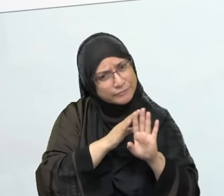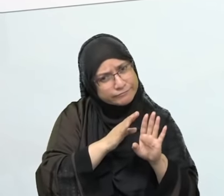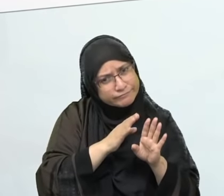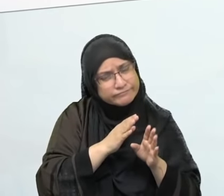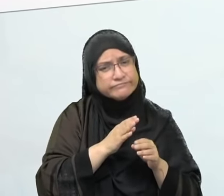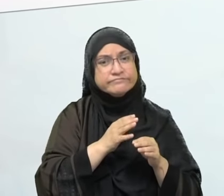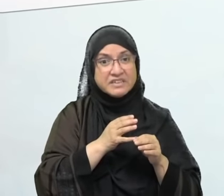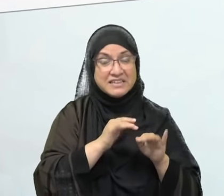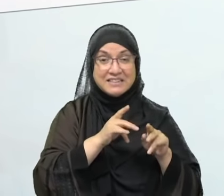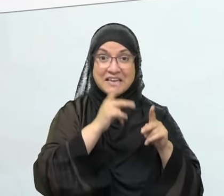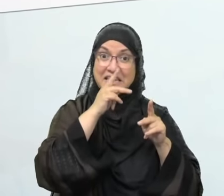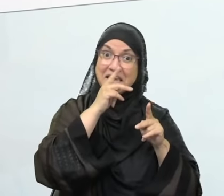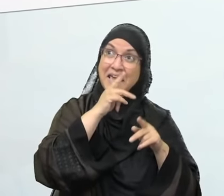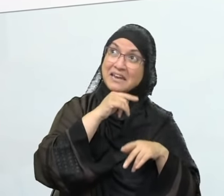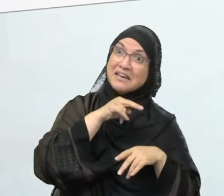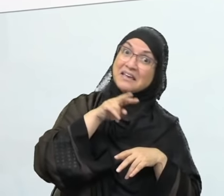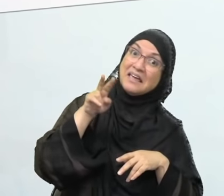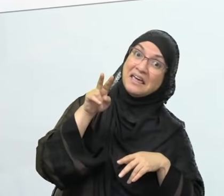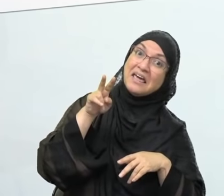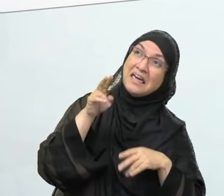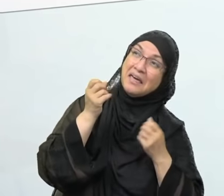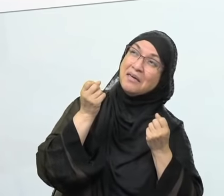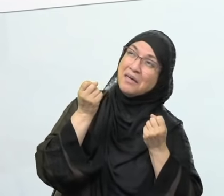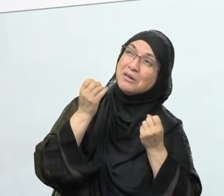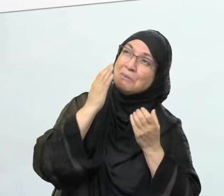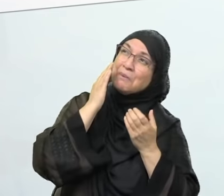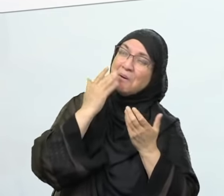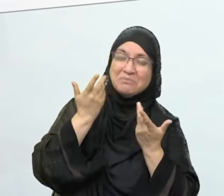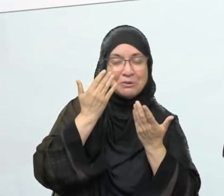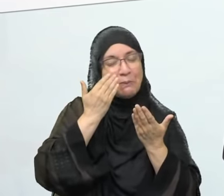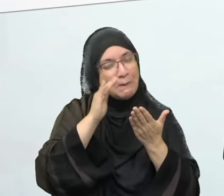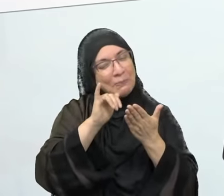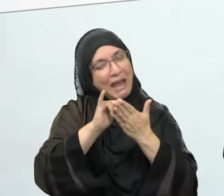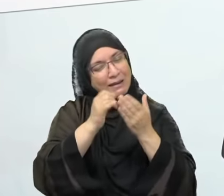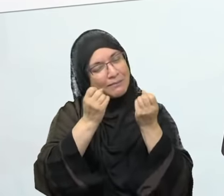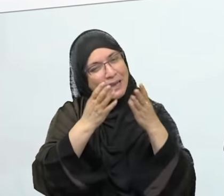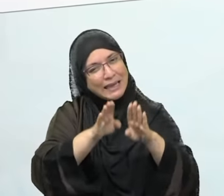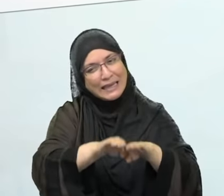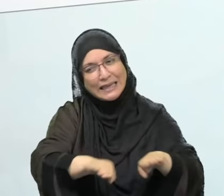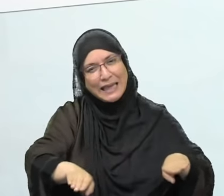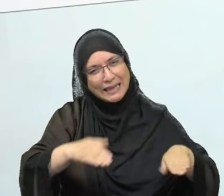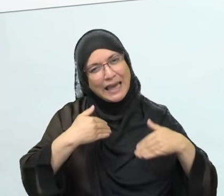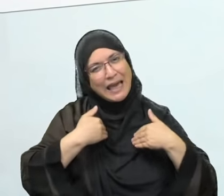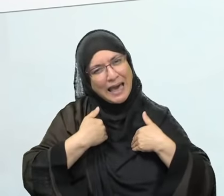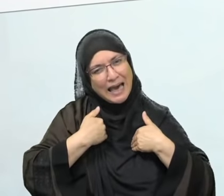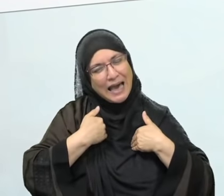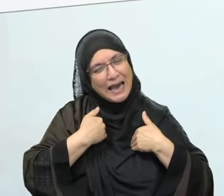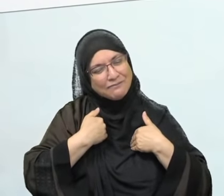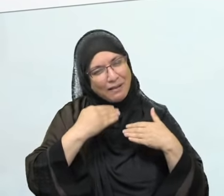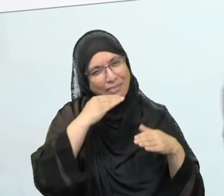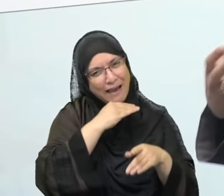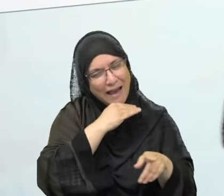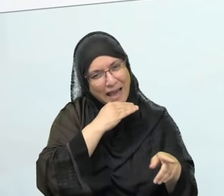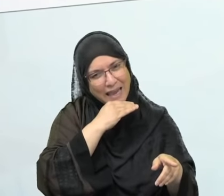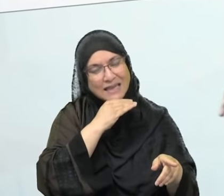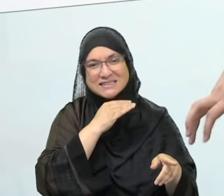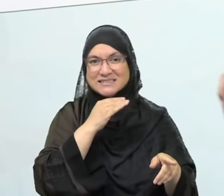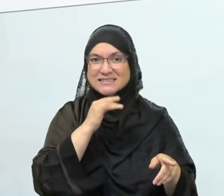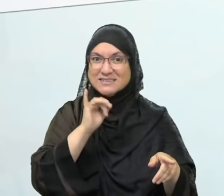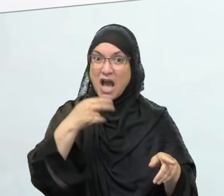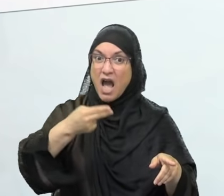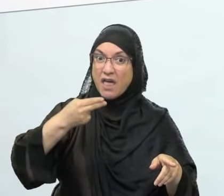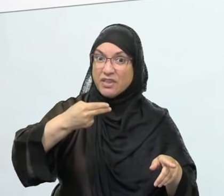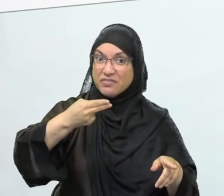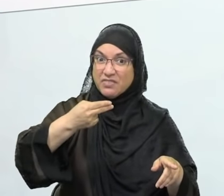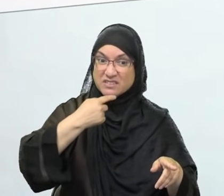qala da'atni ummi yawman wa rasulullahi sallallahu alayhi wa sallam aqaidun fi baytina that my mother once called me and the Prophet sallallahu alayhi wa